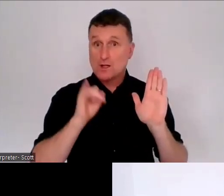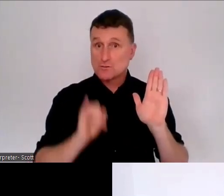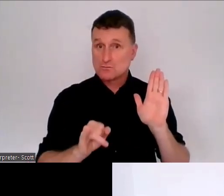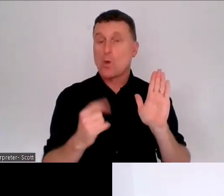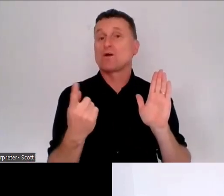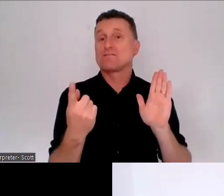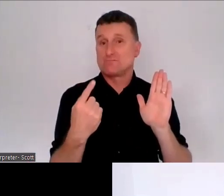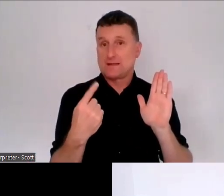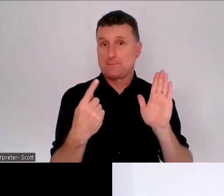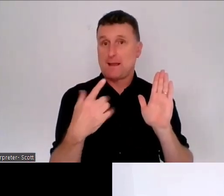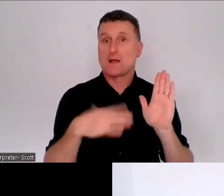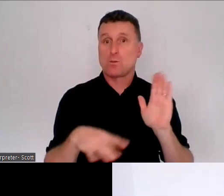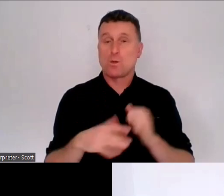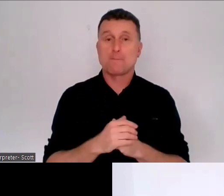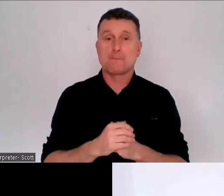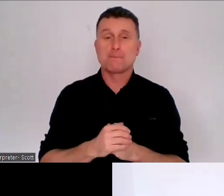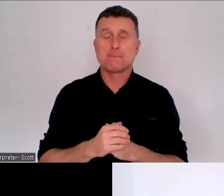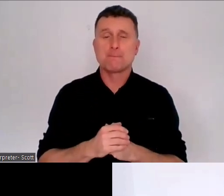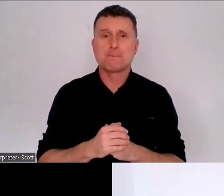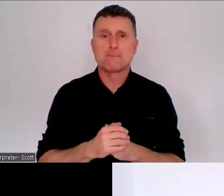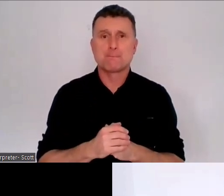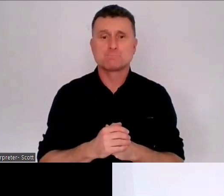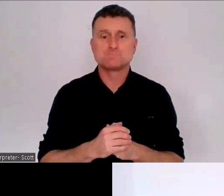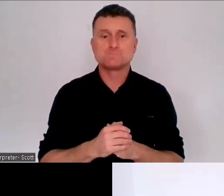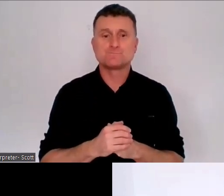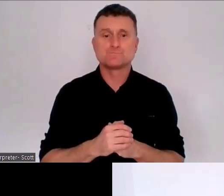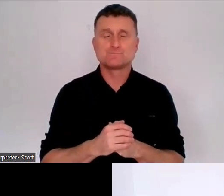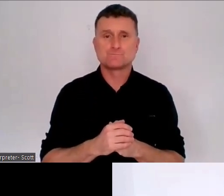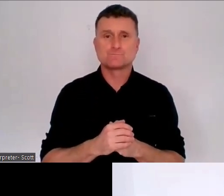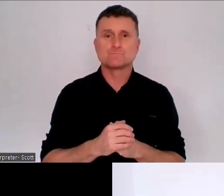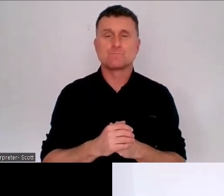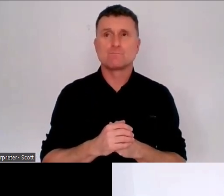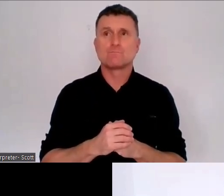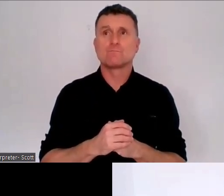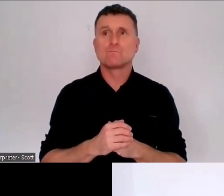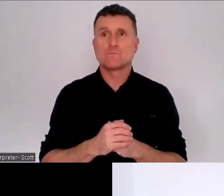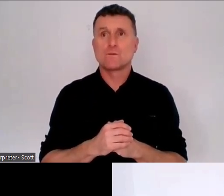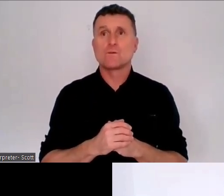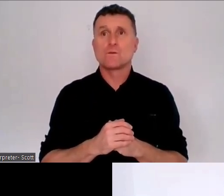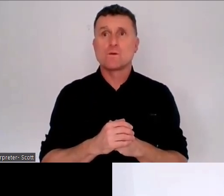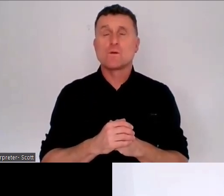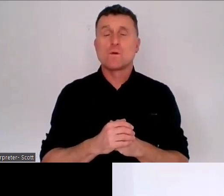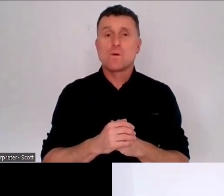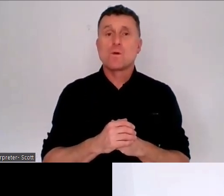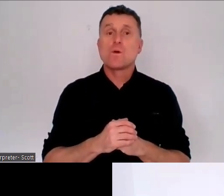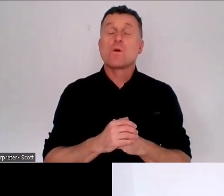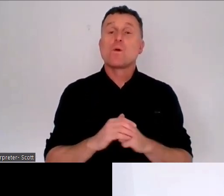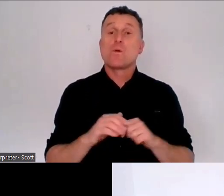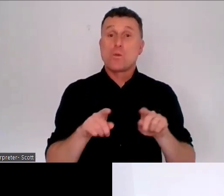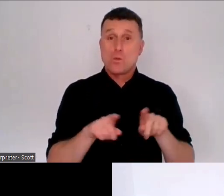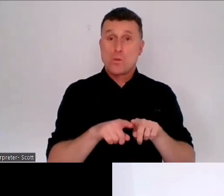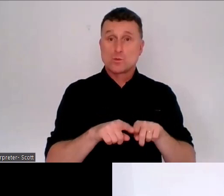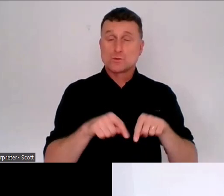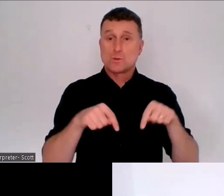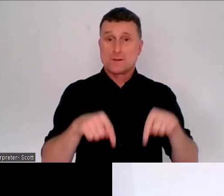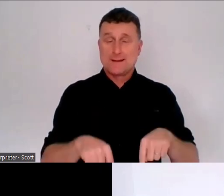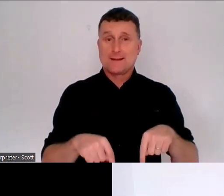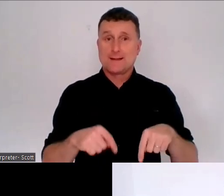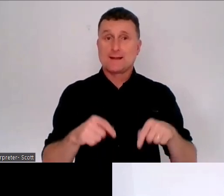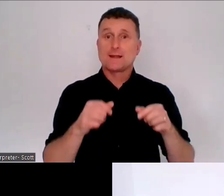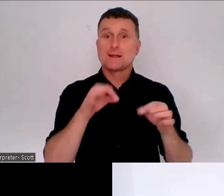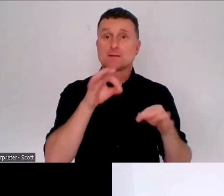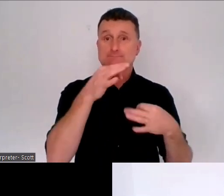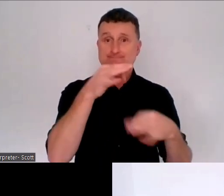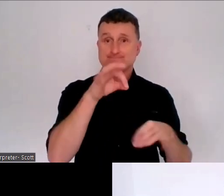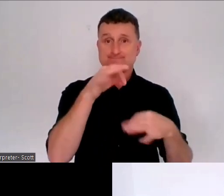We've also spent some time in our paper talking about the different ways that people can